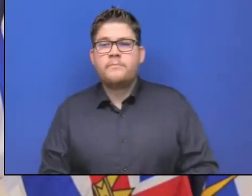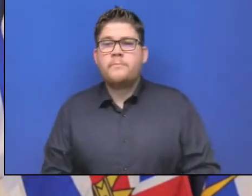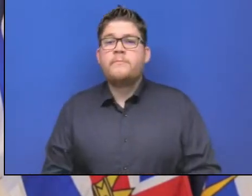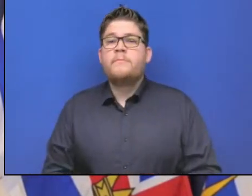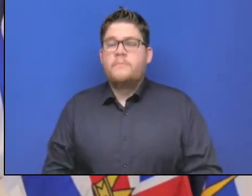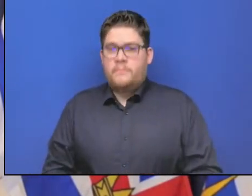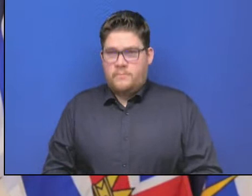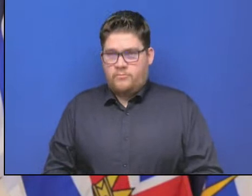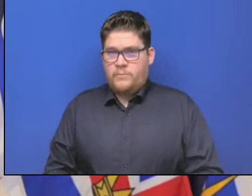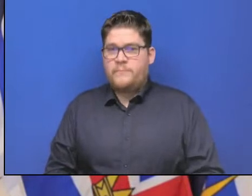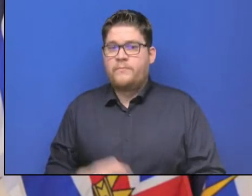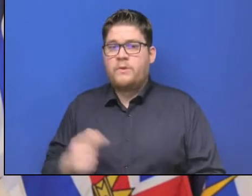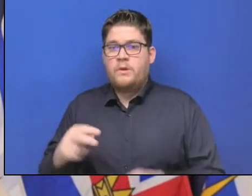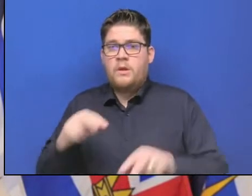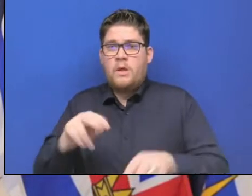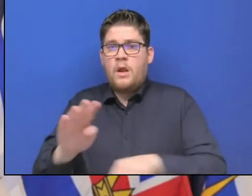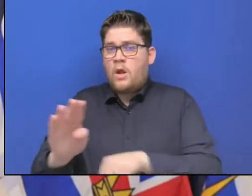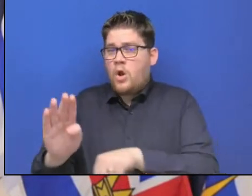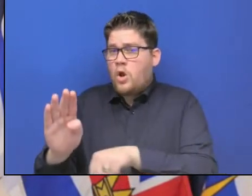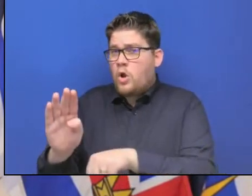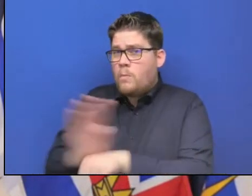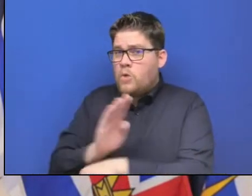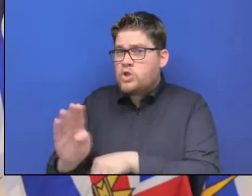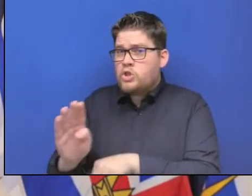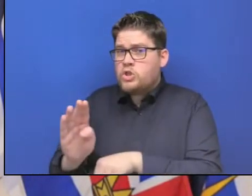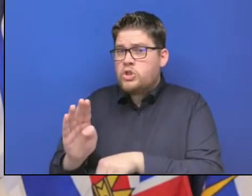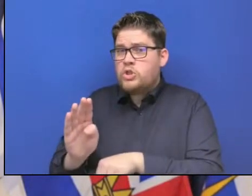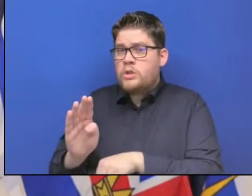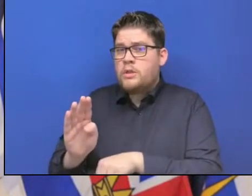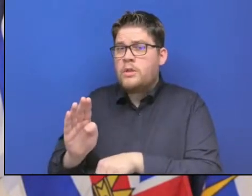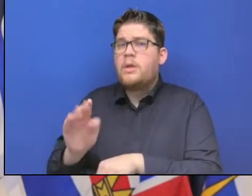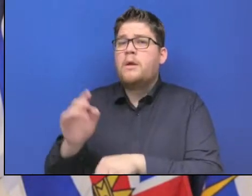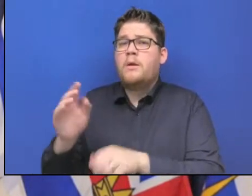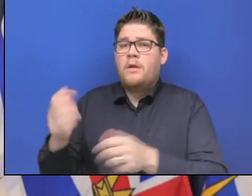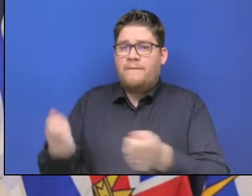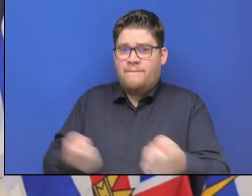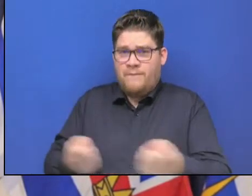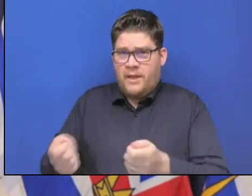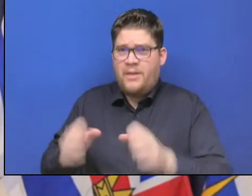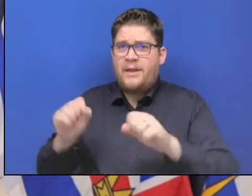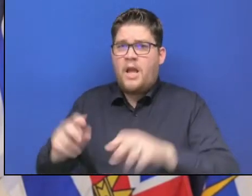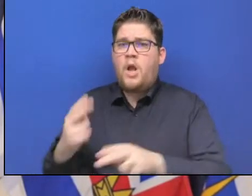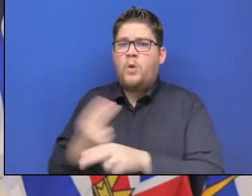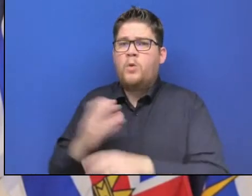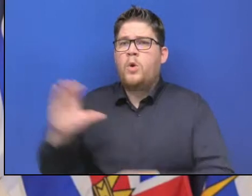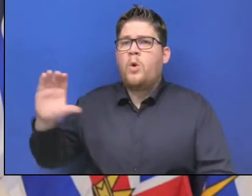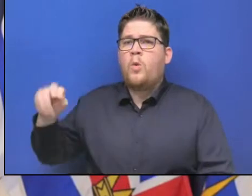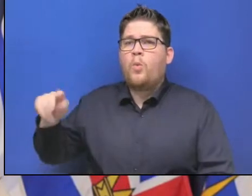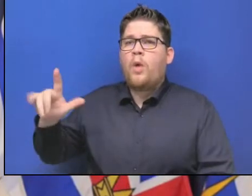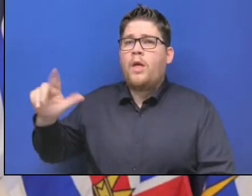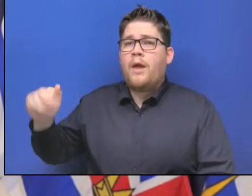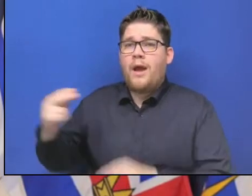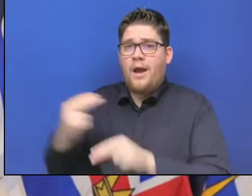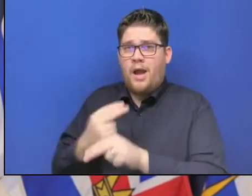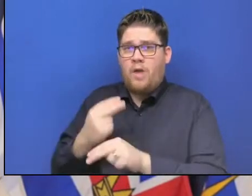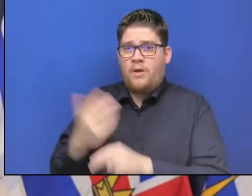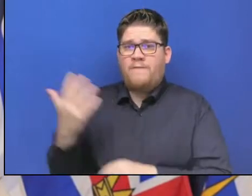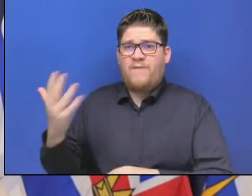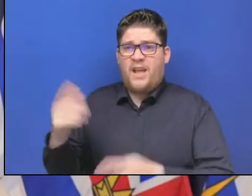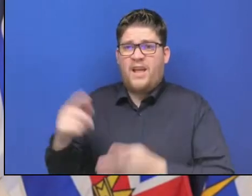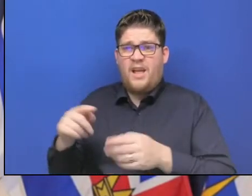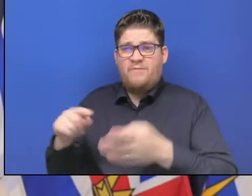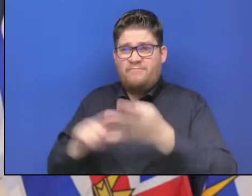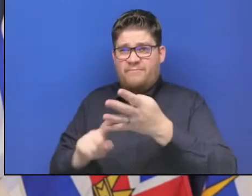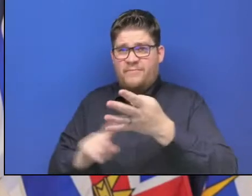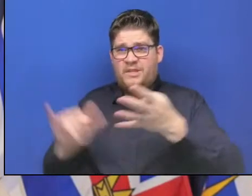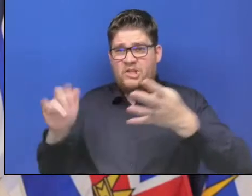obviously the Coquihalla won't be open over the holidays. season. Should the public be of the mindset then that non-essential